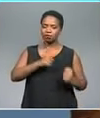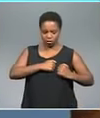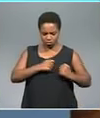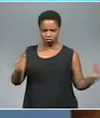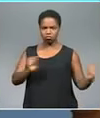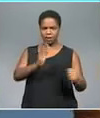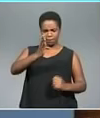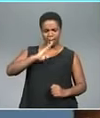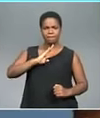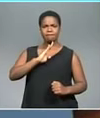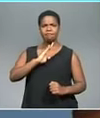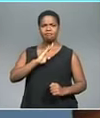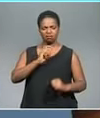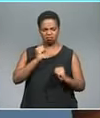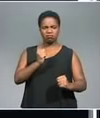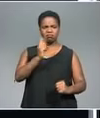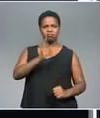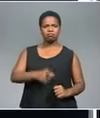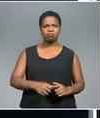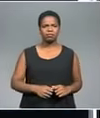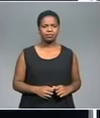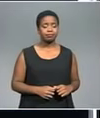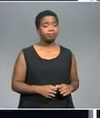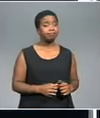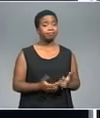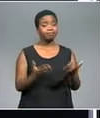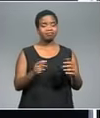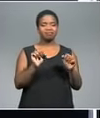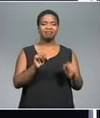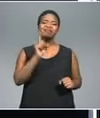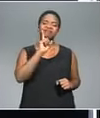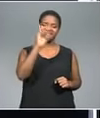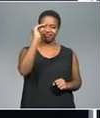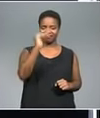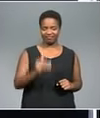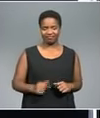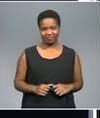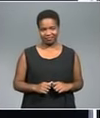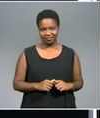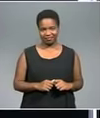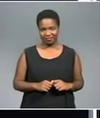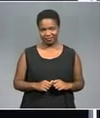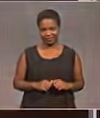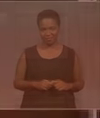and speak strongly. And with that, let's see how the markets perform today.